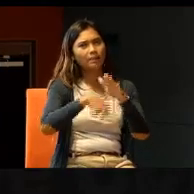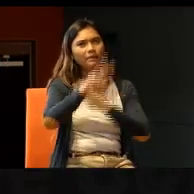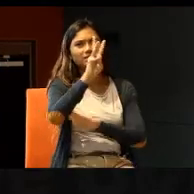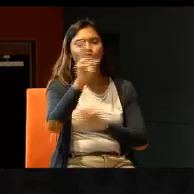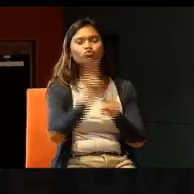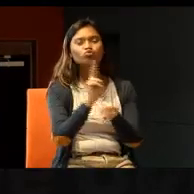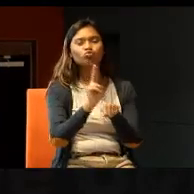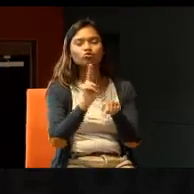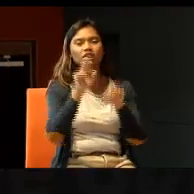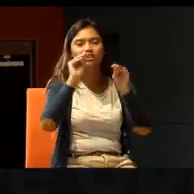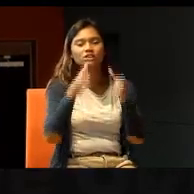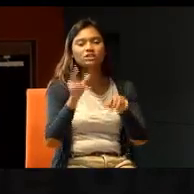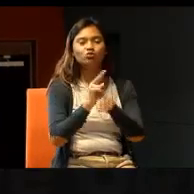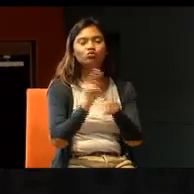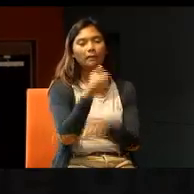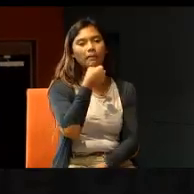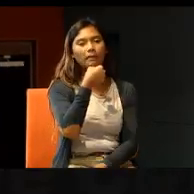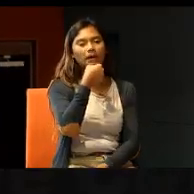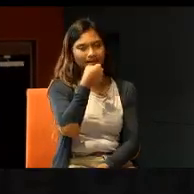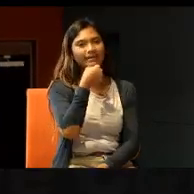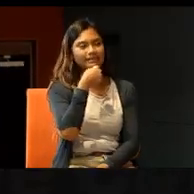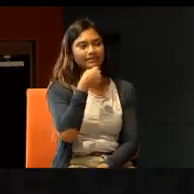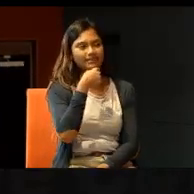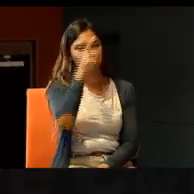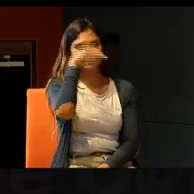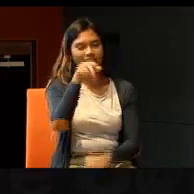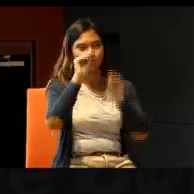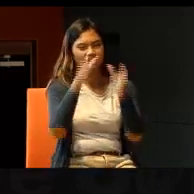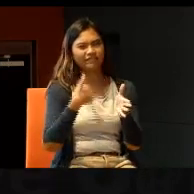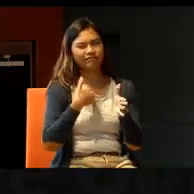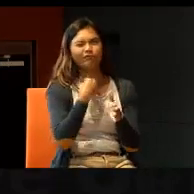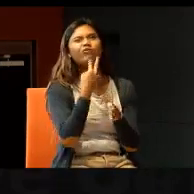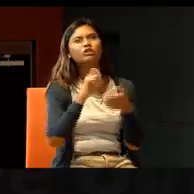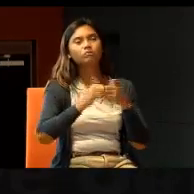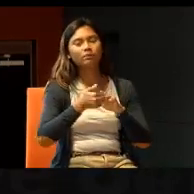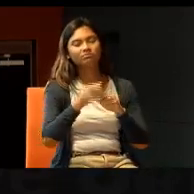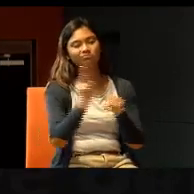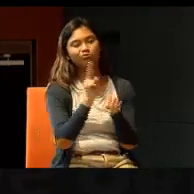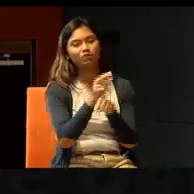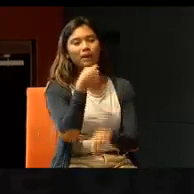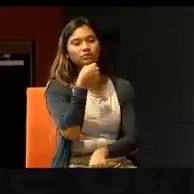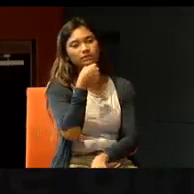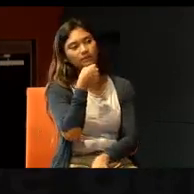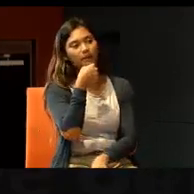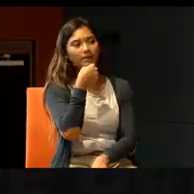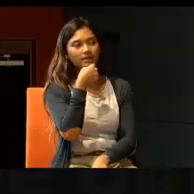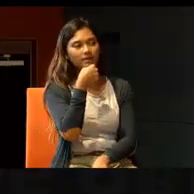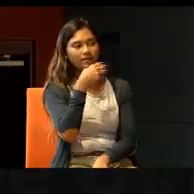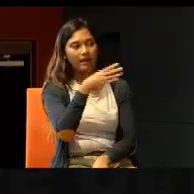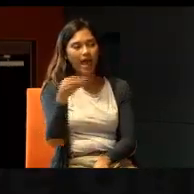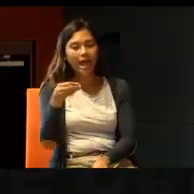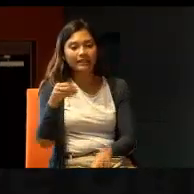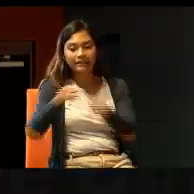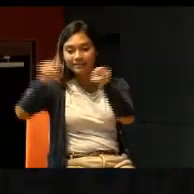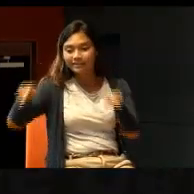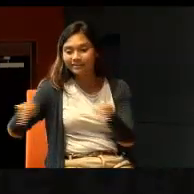mic, because of her voice, she had some voice problems, she used a mic, microphone, and the transmitter, was placed